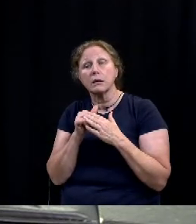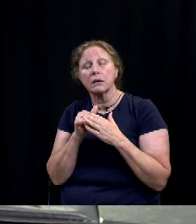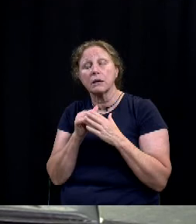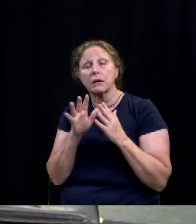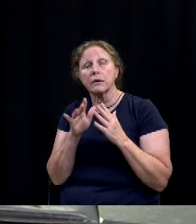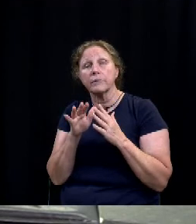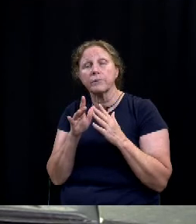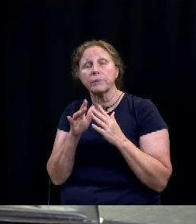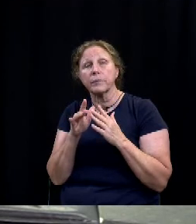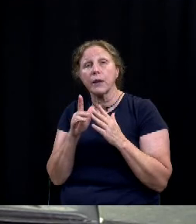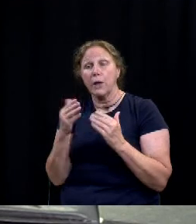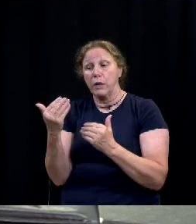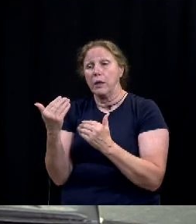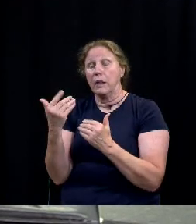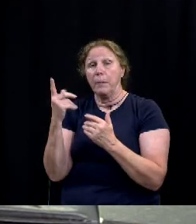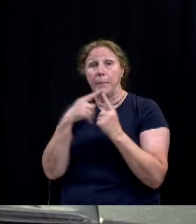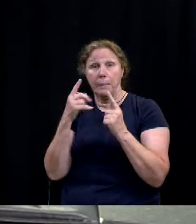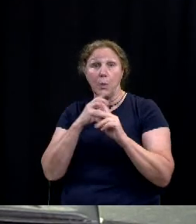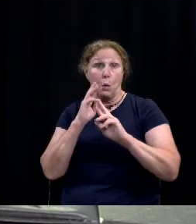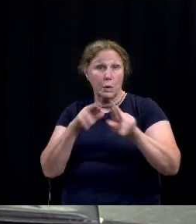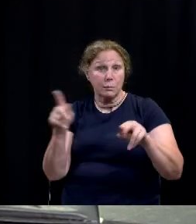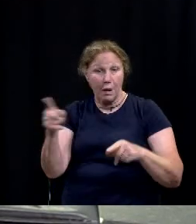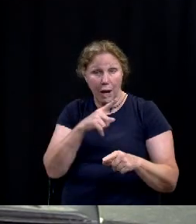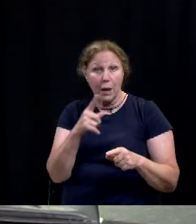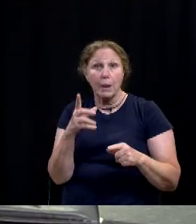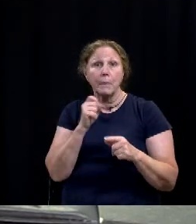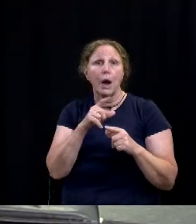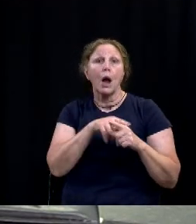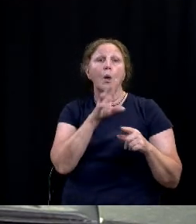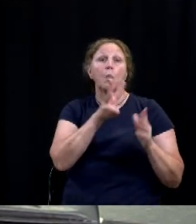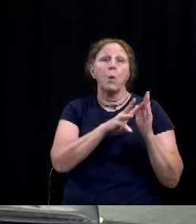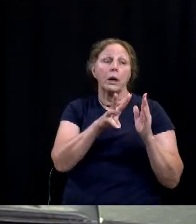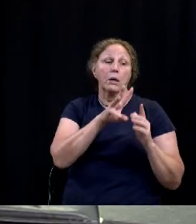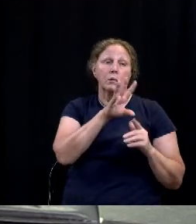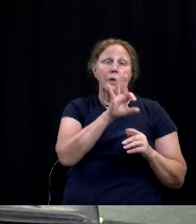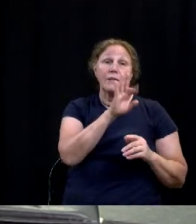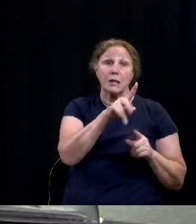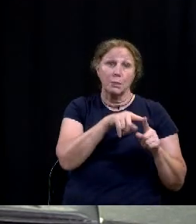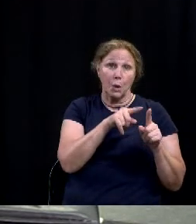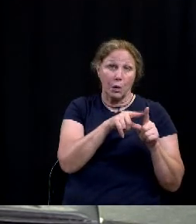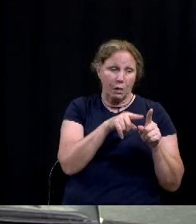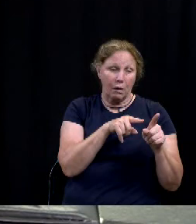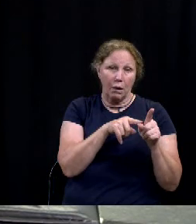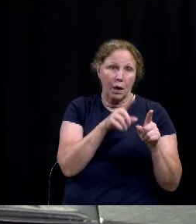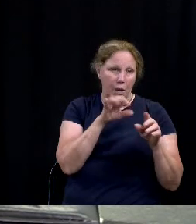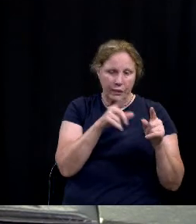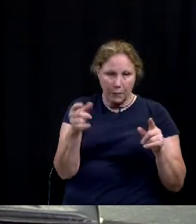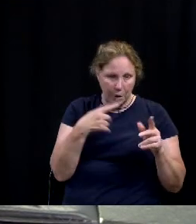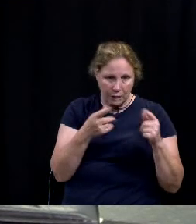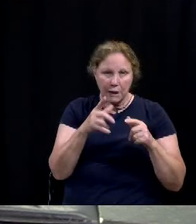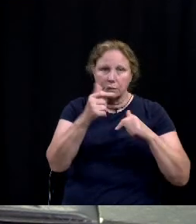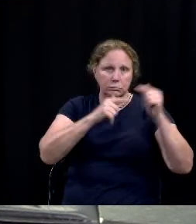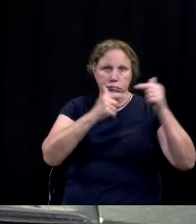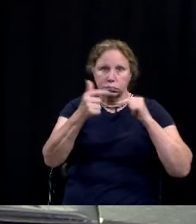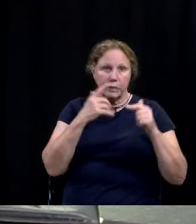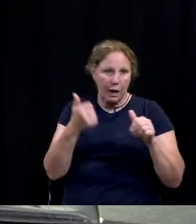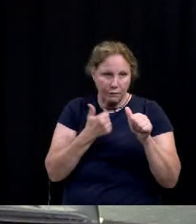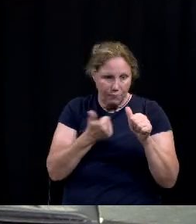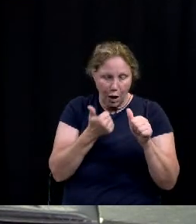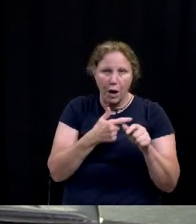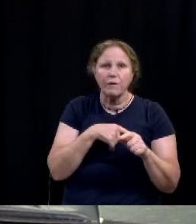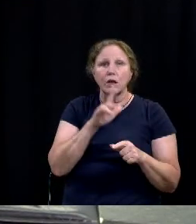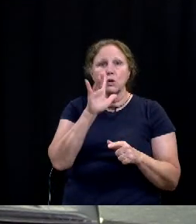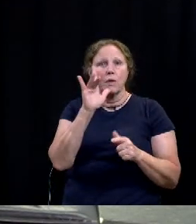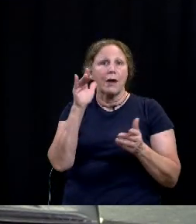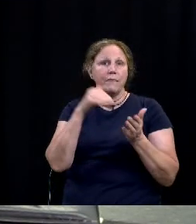level of responsiveness and followers on our wake of wonderland facebook page it's one of the most followed pages in the city we have over 25